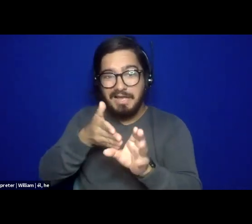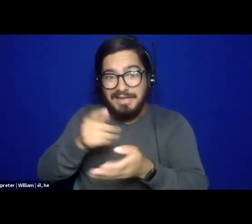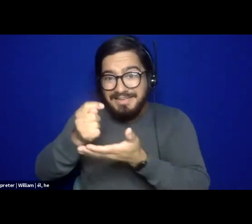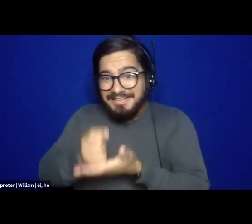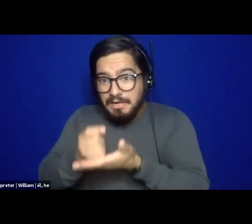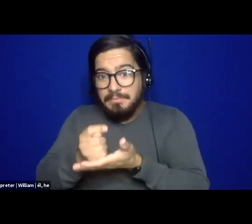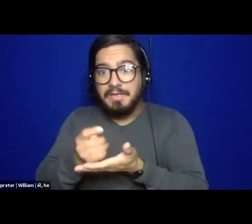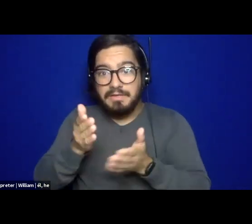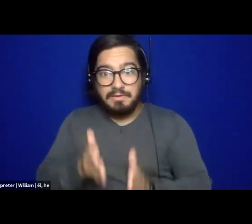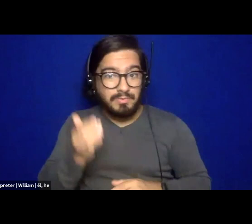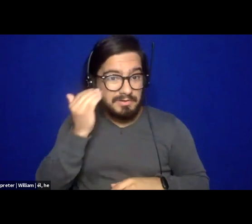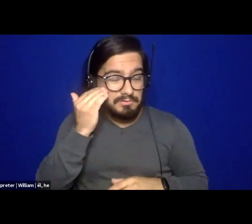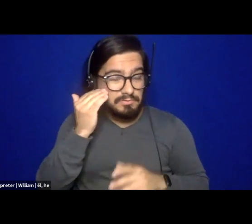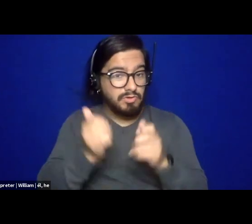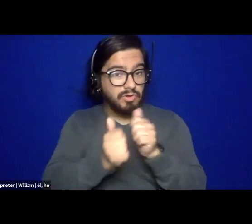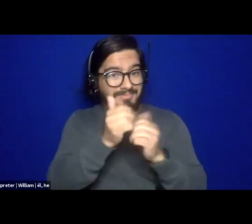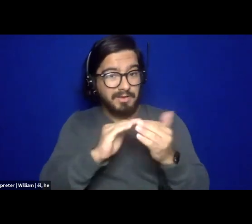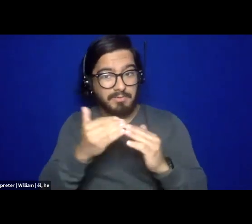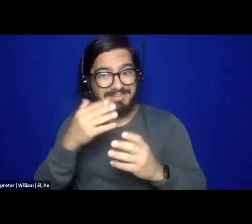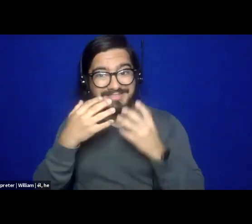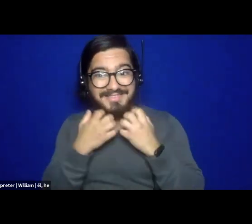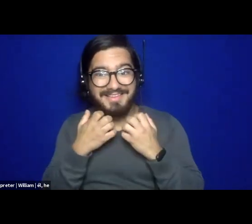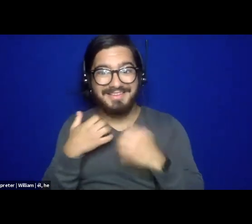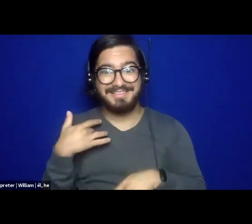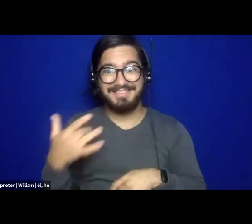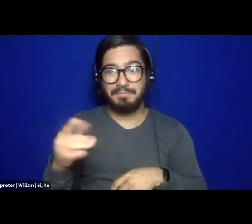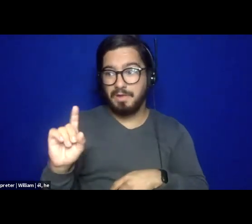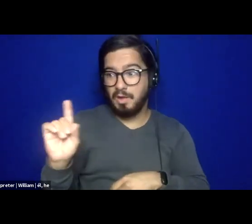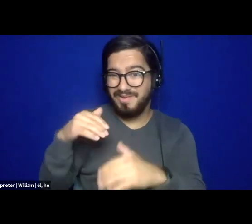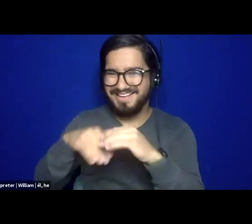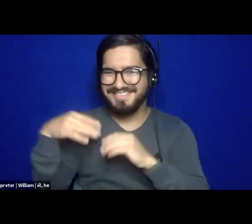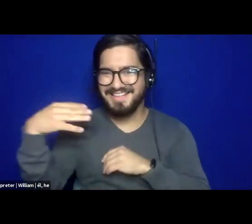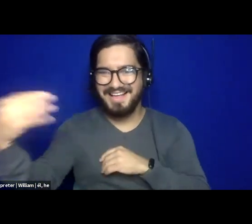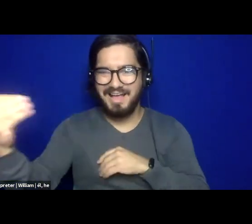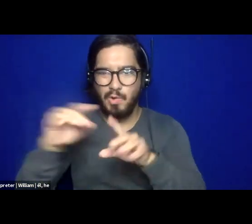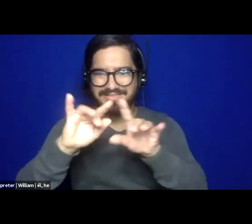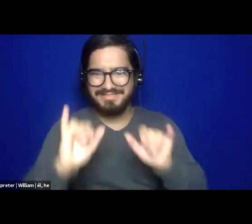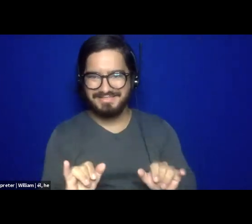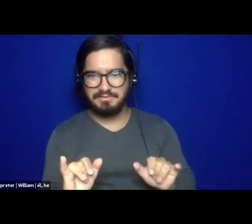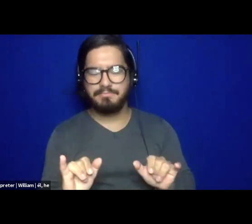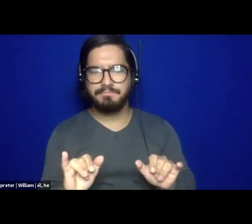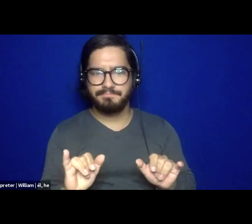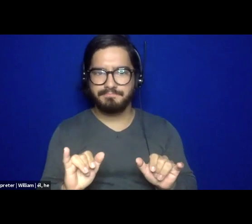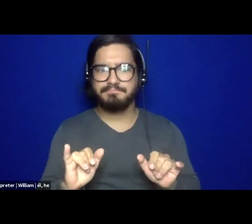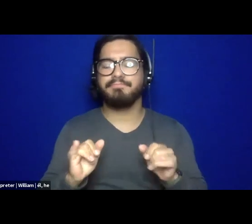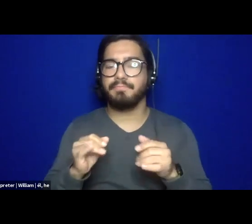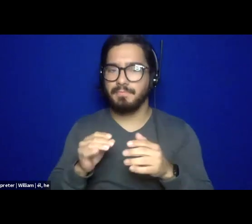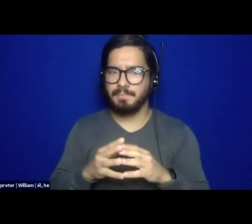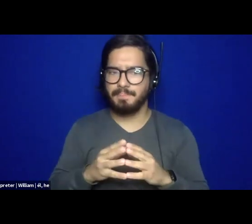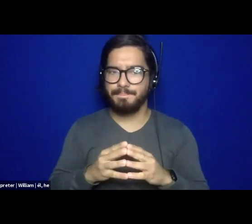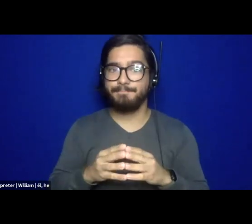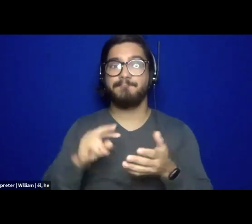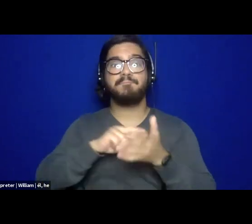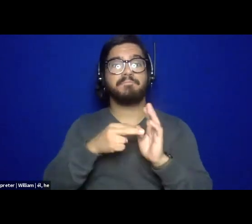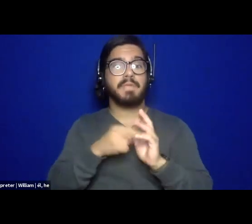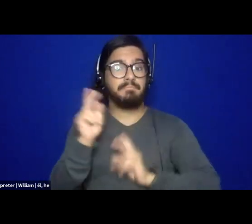community's care is accessed outside the system. And so we actually consider folks a part